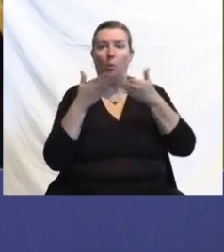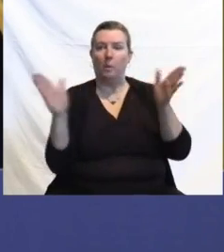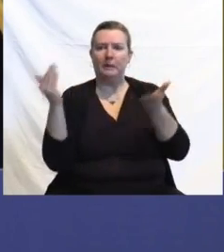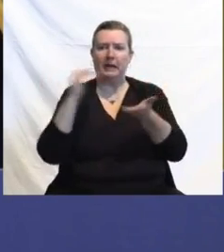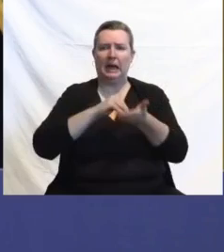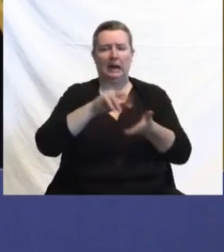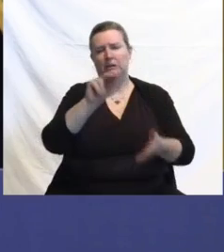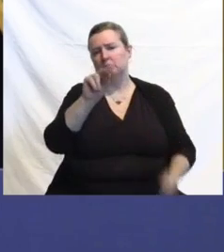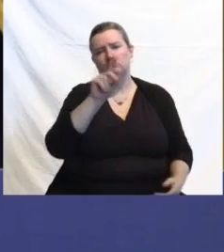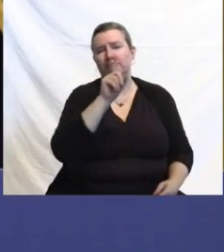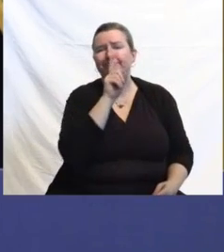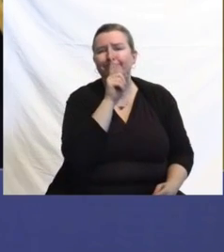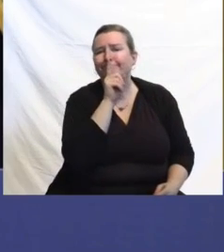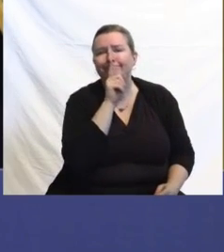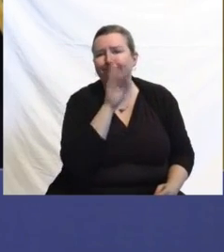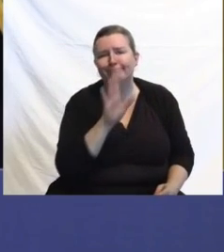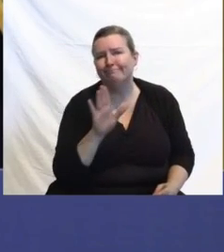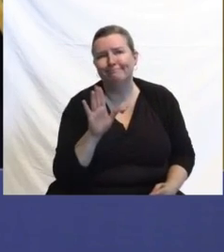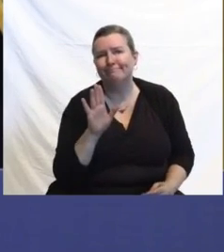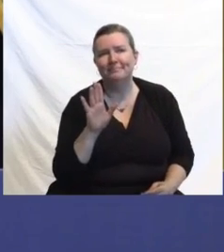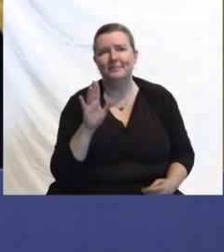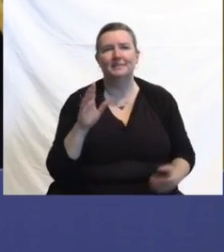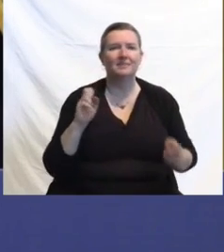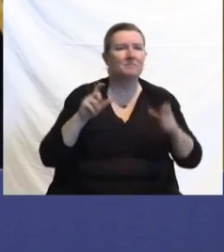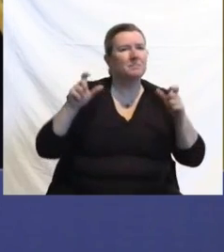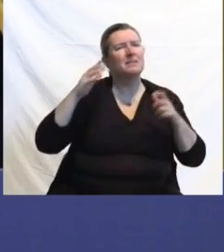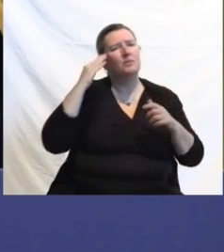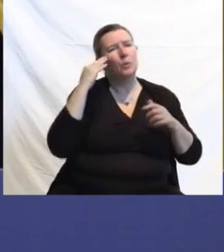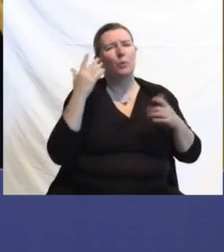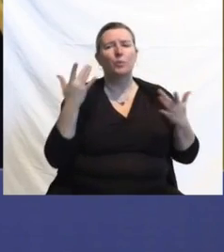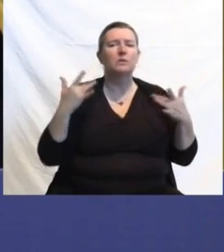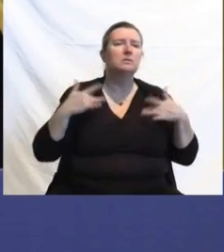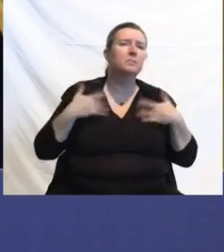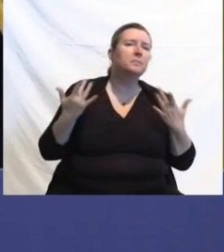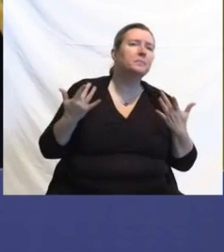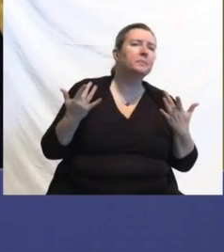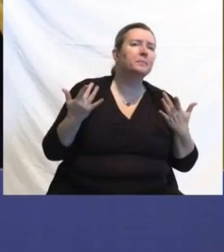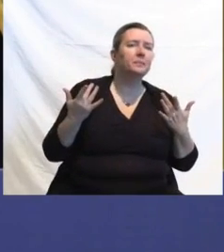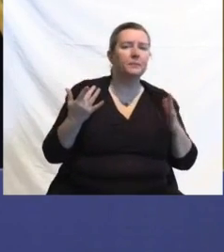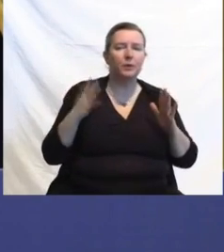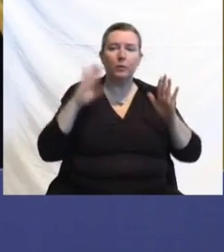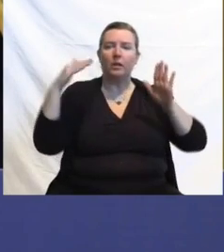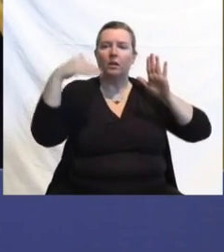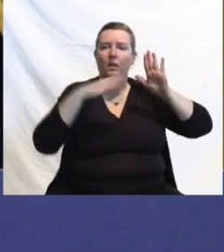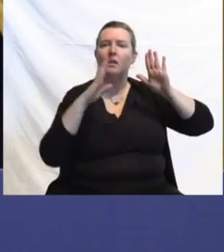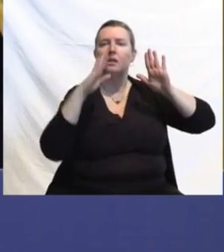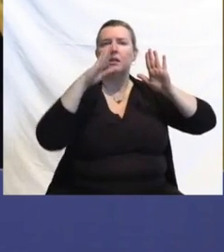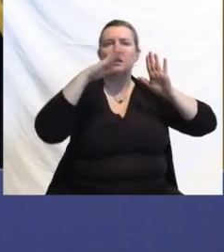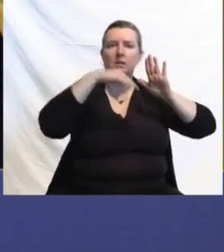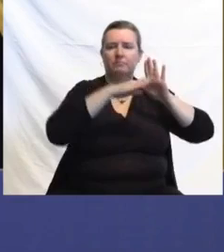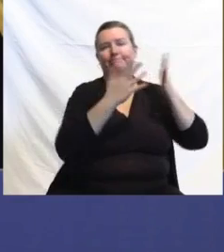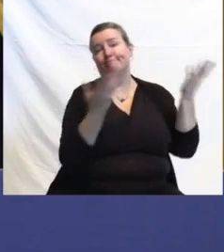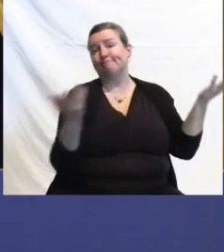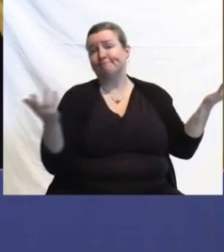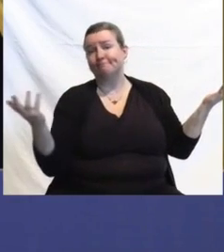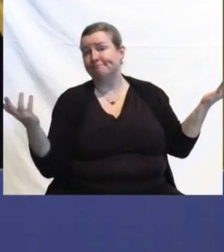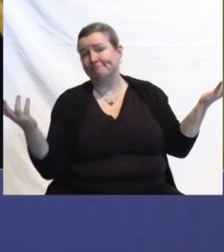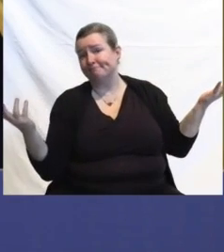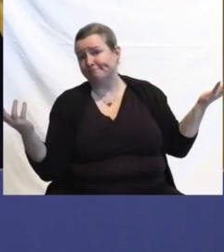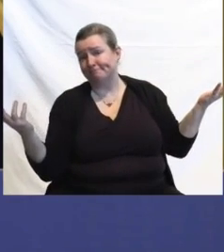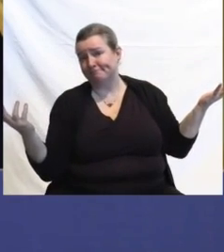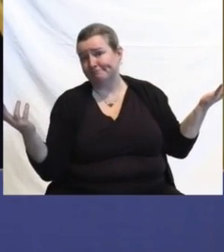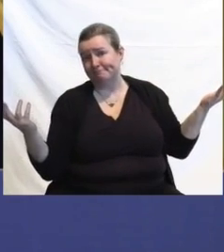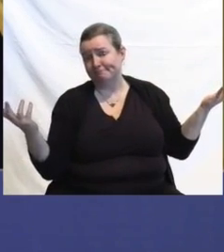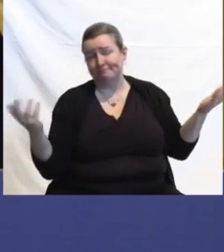we owe it to folks to give them a sense of the trends. And the trends are, frankly, as we've been predicting for two months, it's turning out